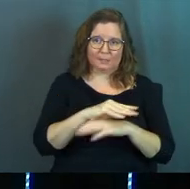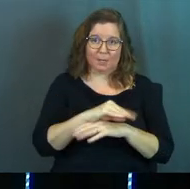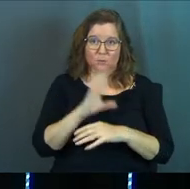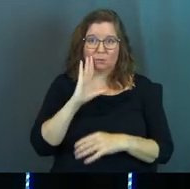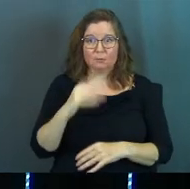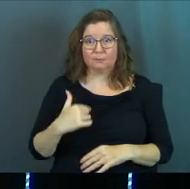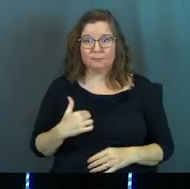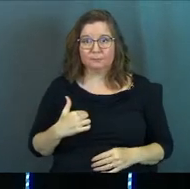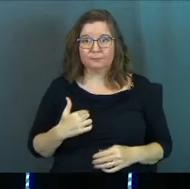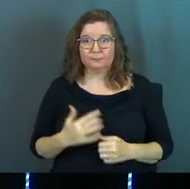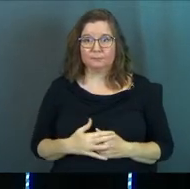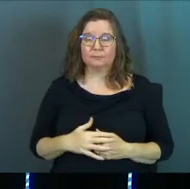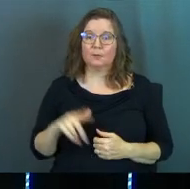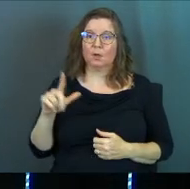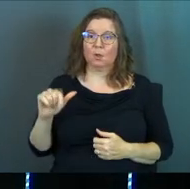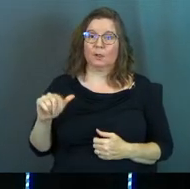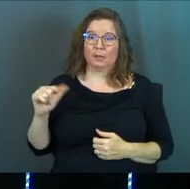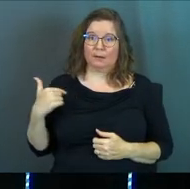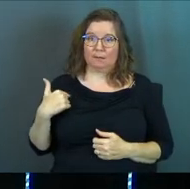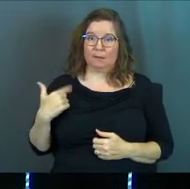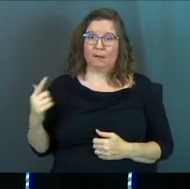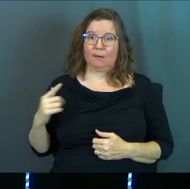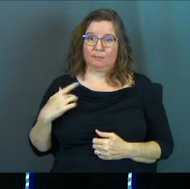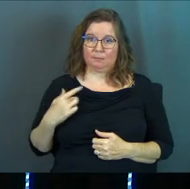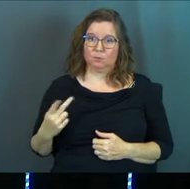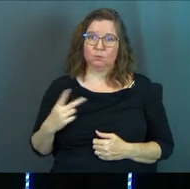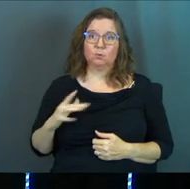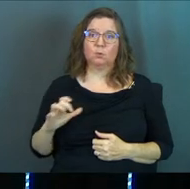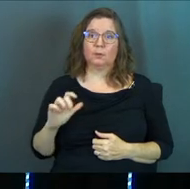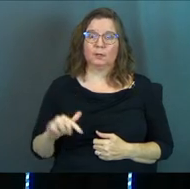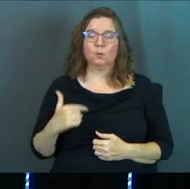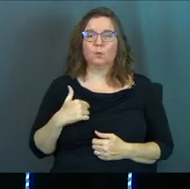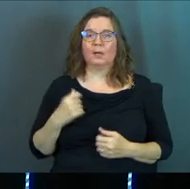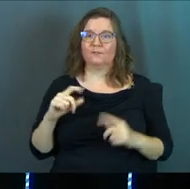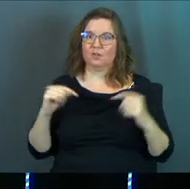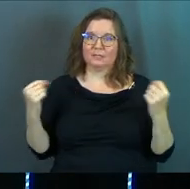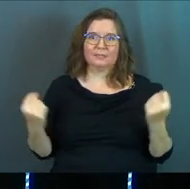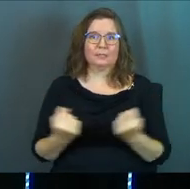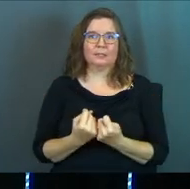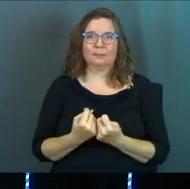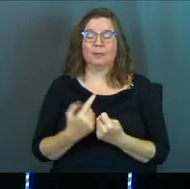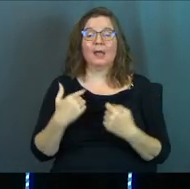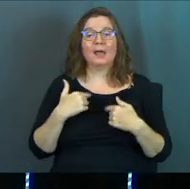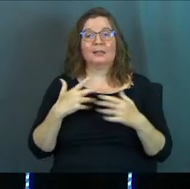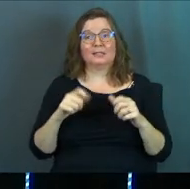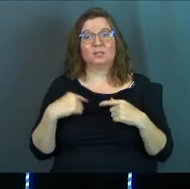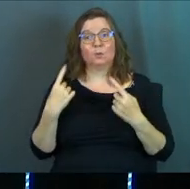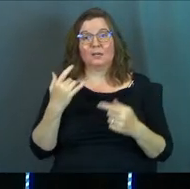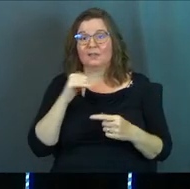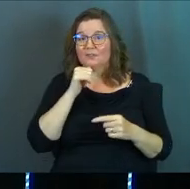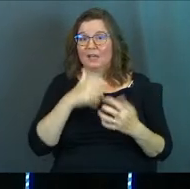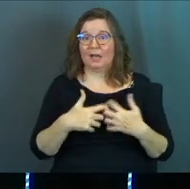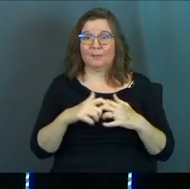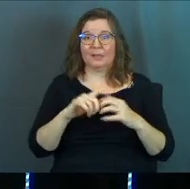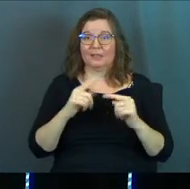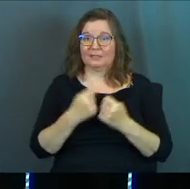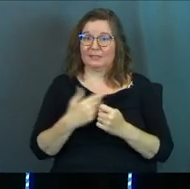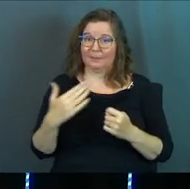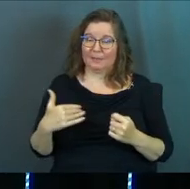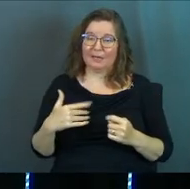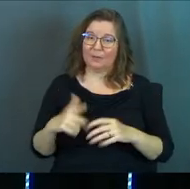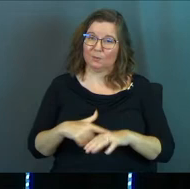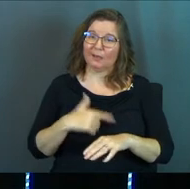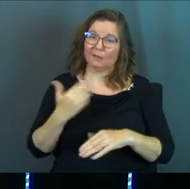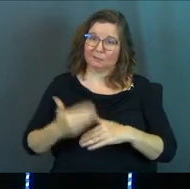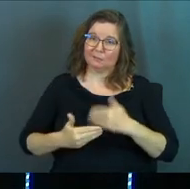counsel. So Linda and I do this. We've got a whole team, and it takes a while. If you haven't built that team yet,